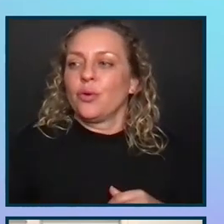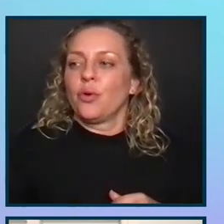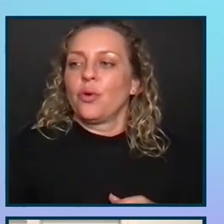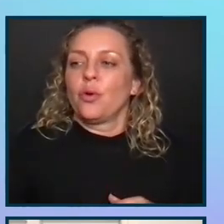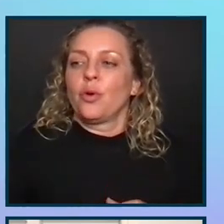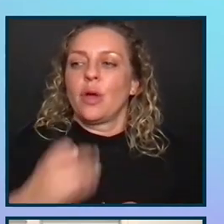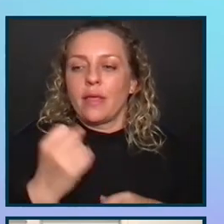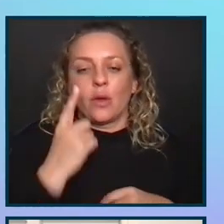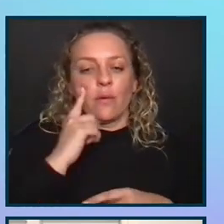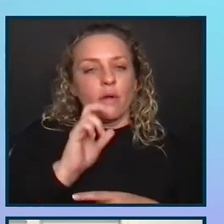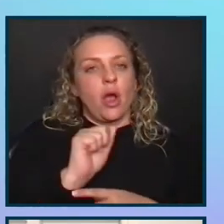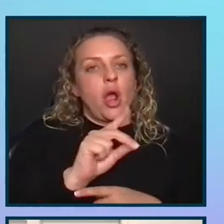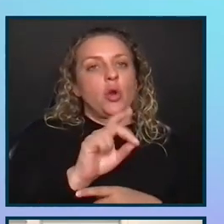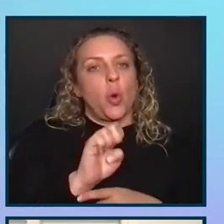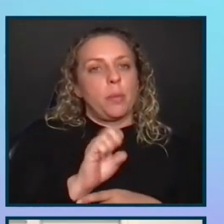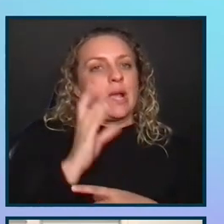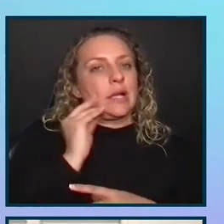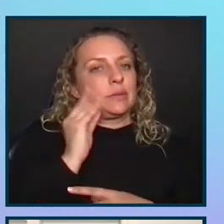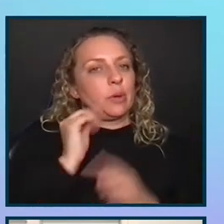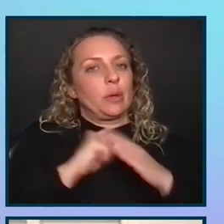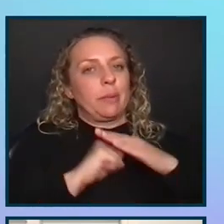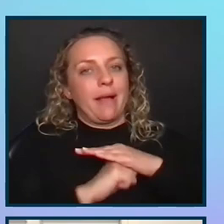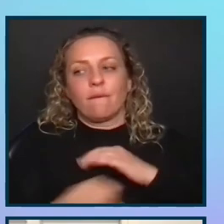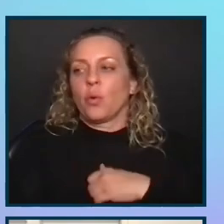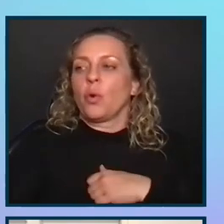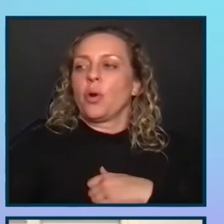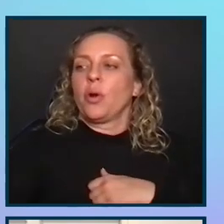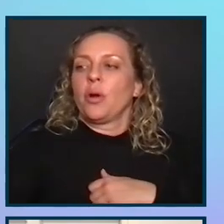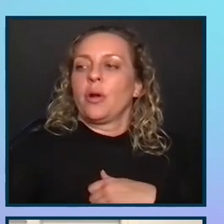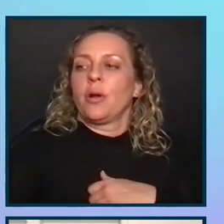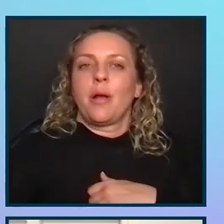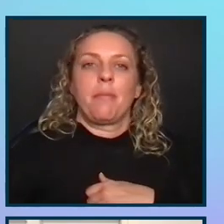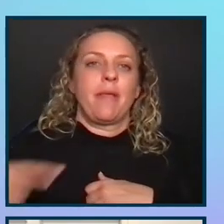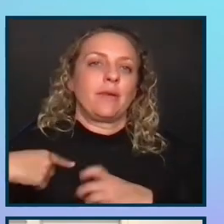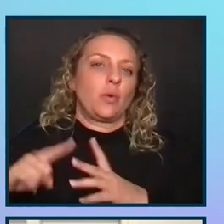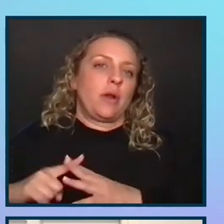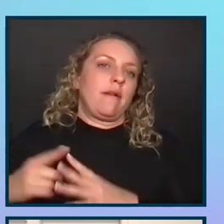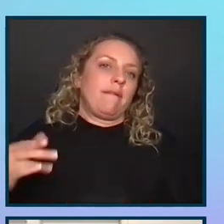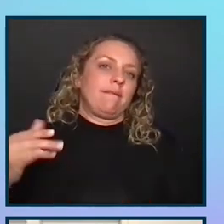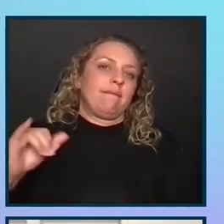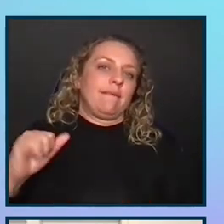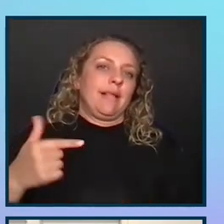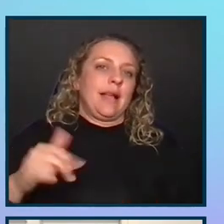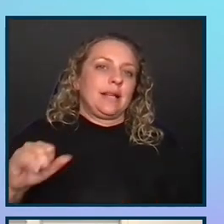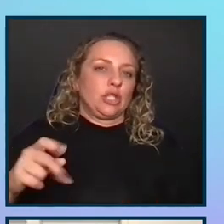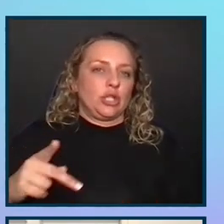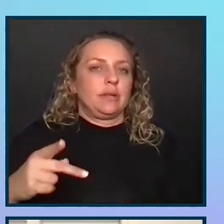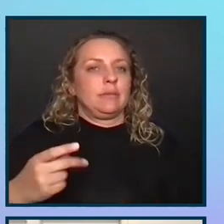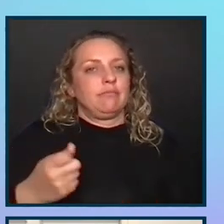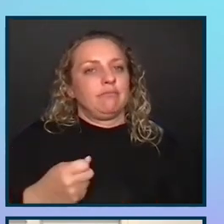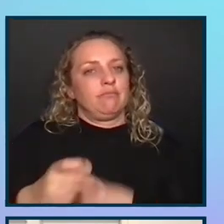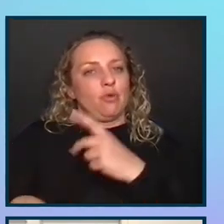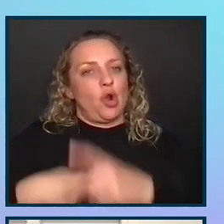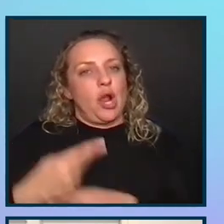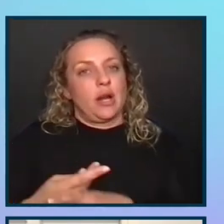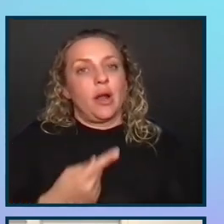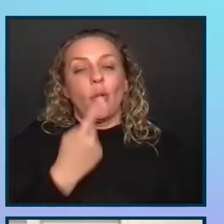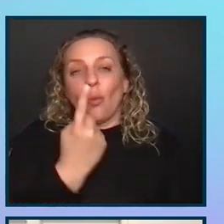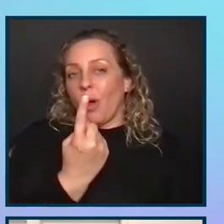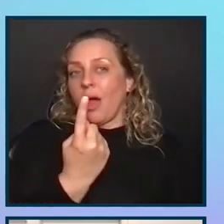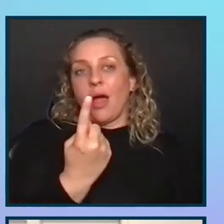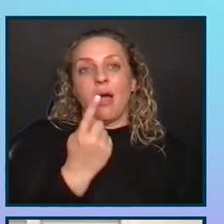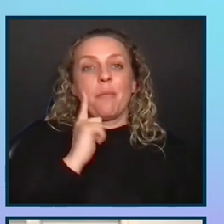was for Adobe Experience Platform. And it is one of our flagship products. It is only one version, but it is a